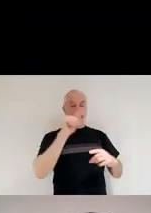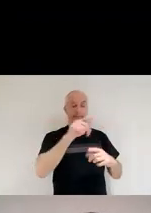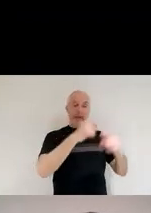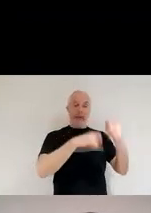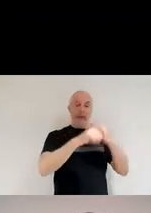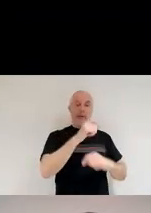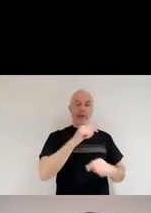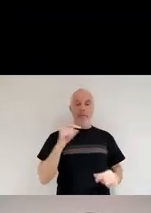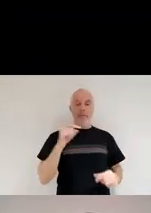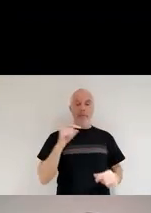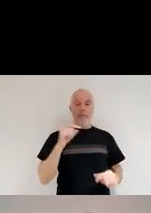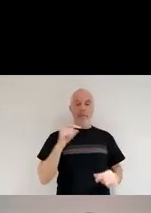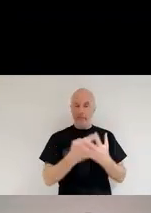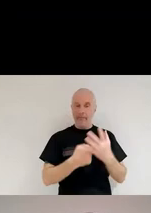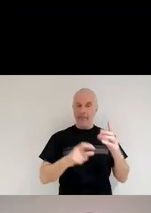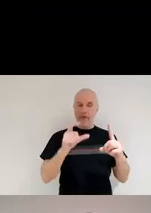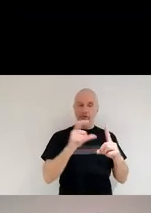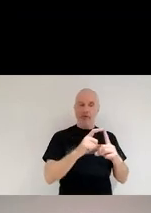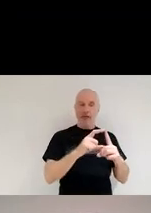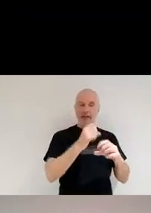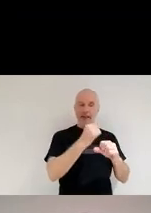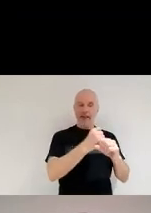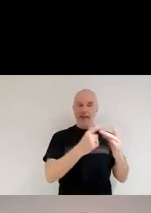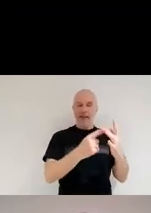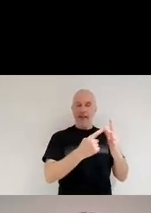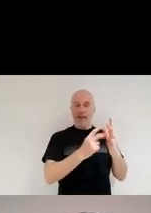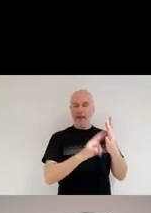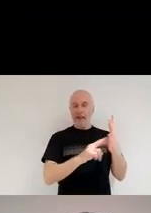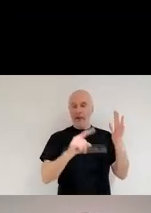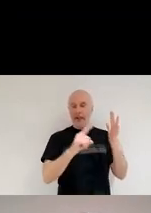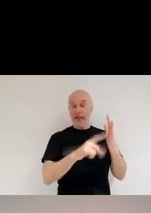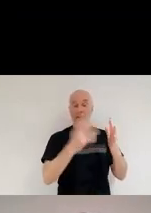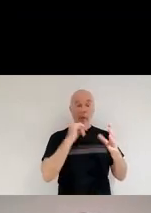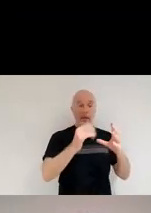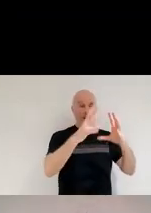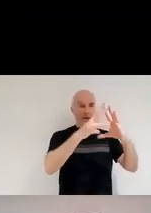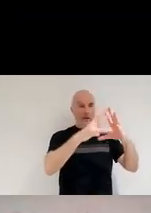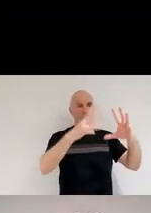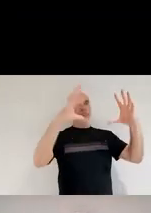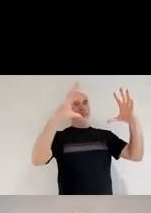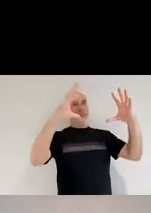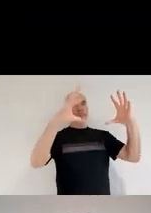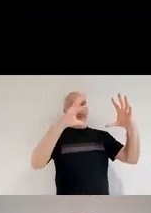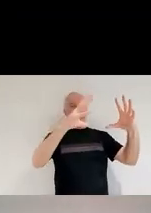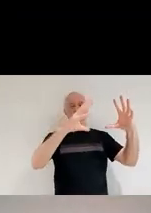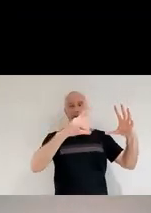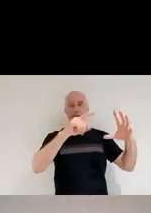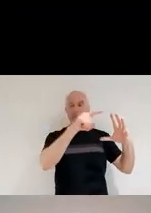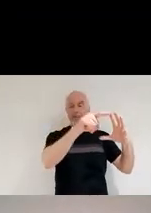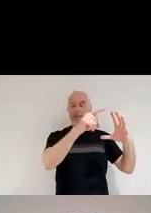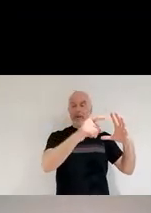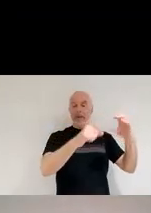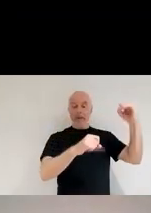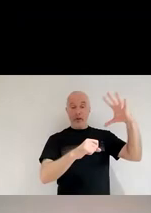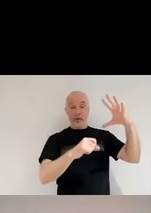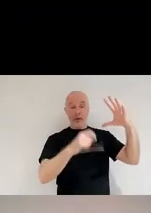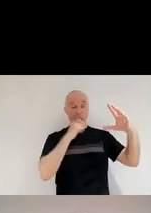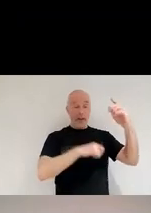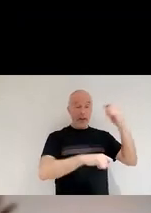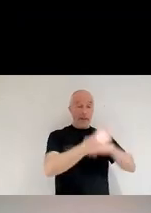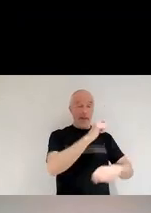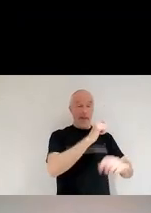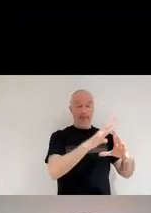so this outer layers, when they, they puff up for the sun, they will become, the sun will become so large that it will